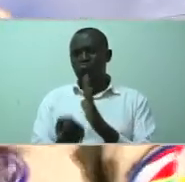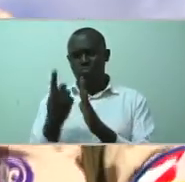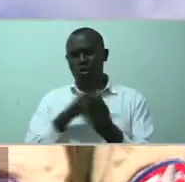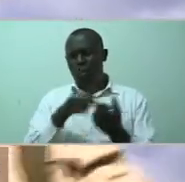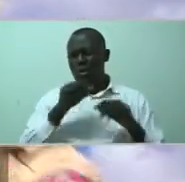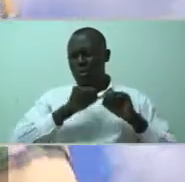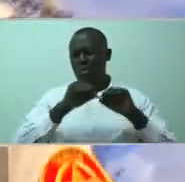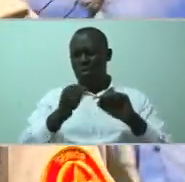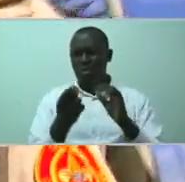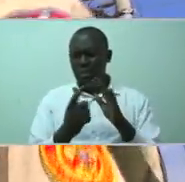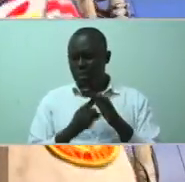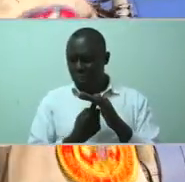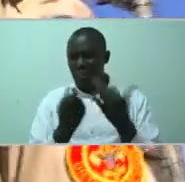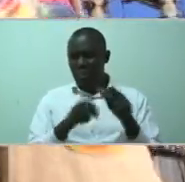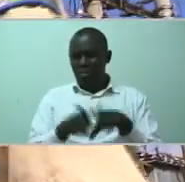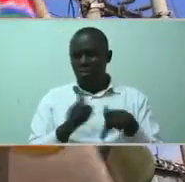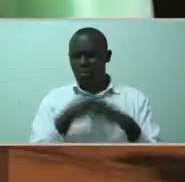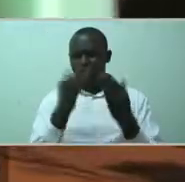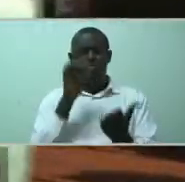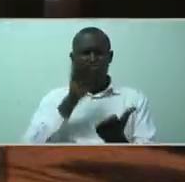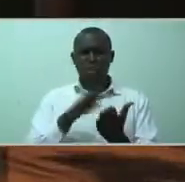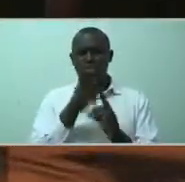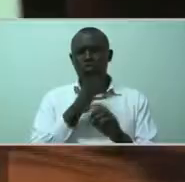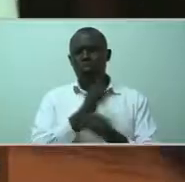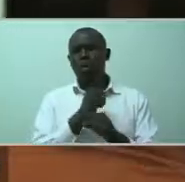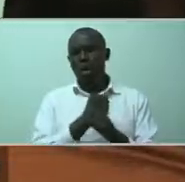My employer would tell me that I can't continue working with my condition.